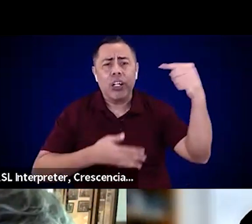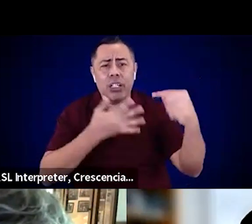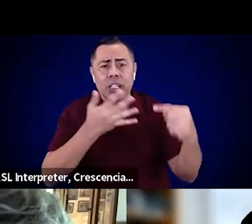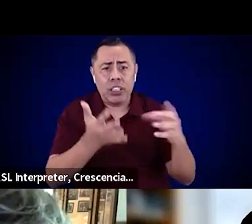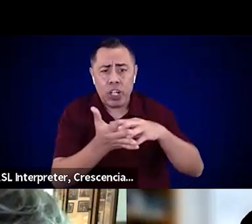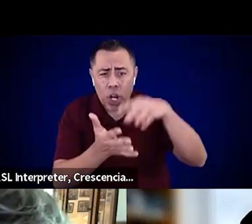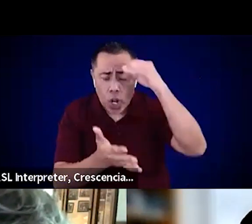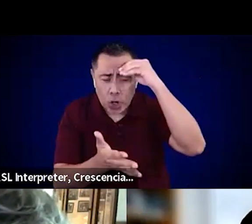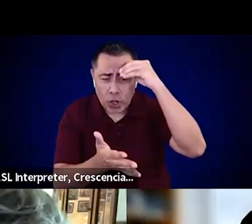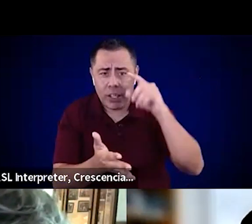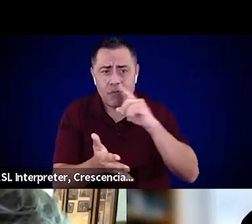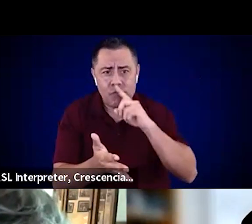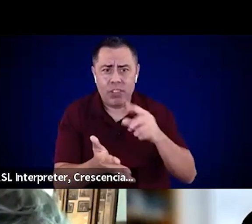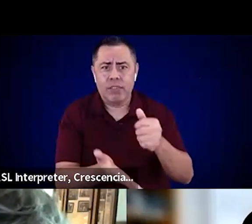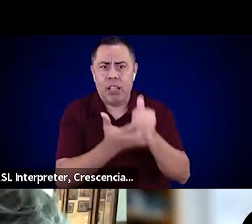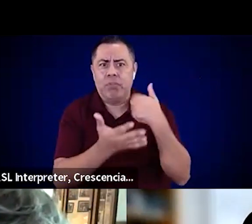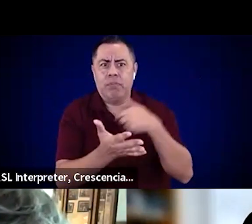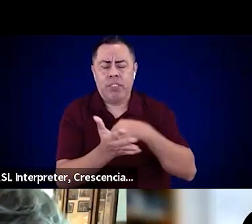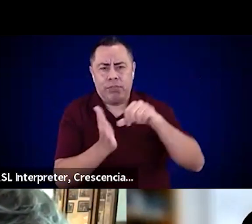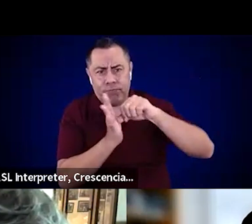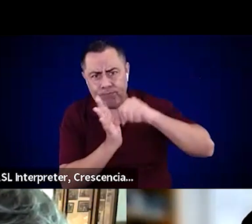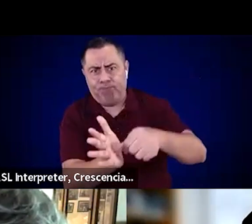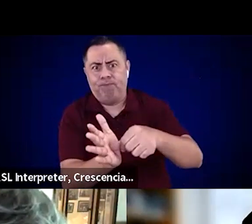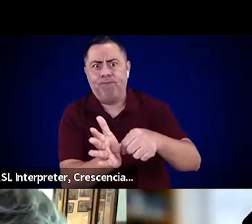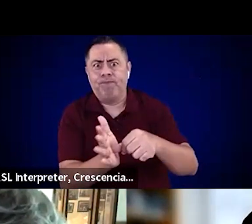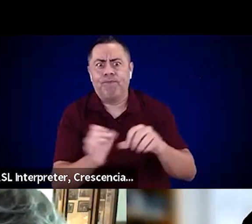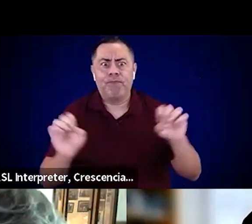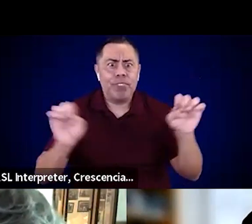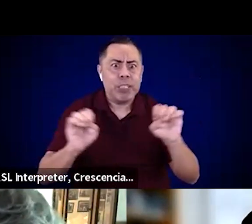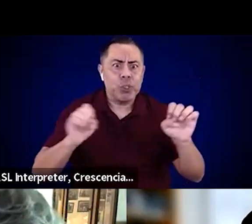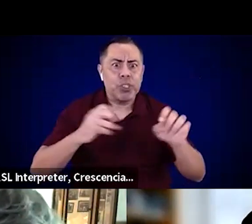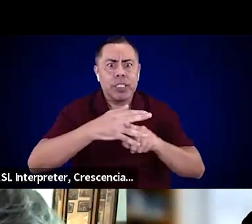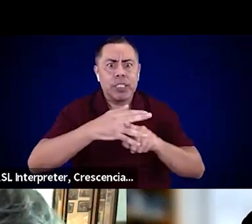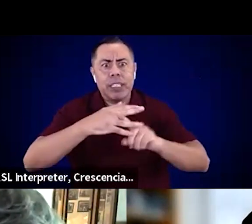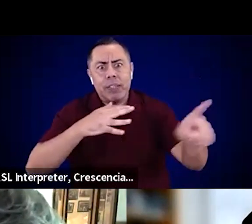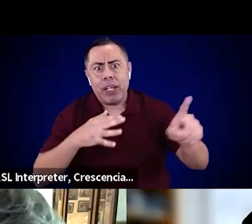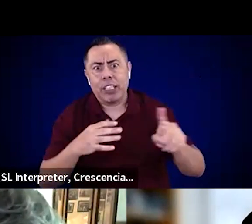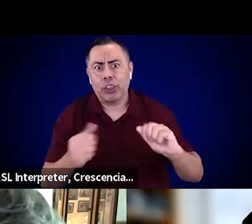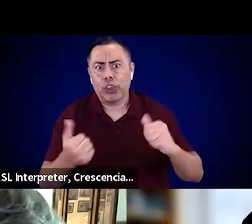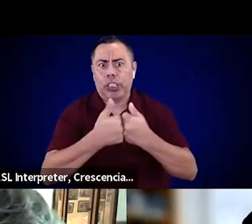challenges that people with access and functional needs face during disasters?